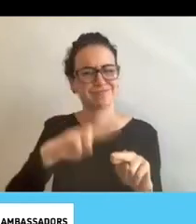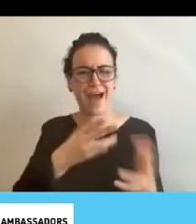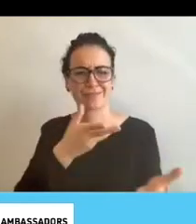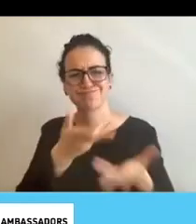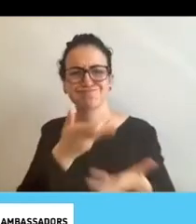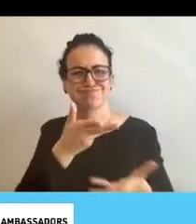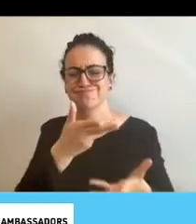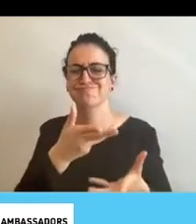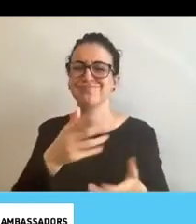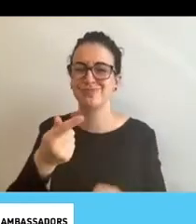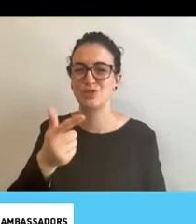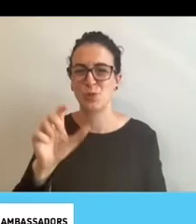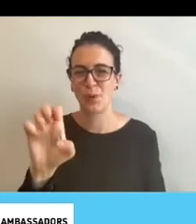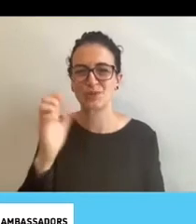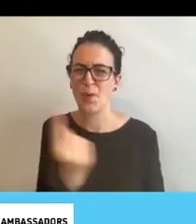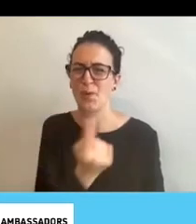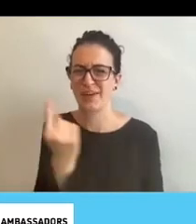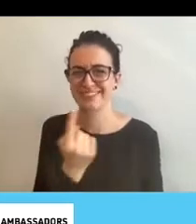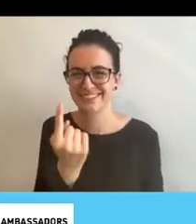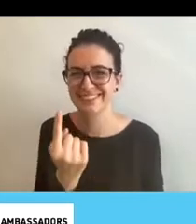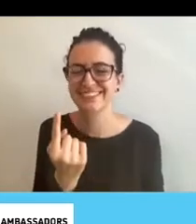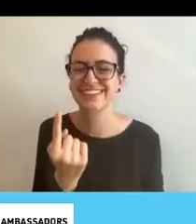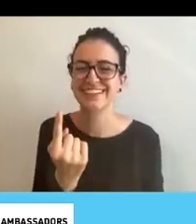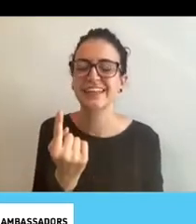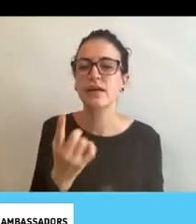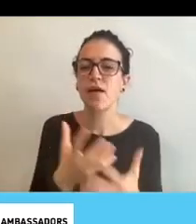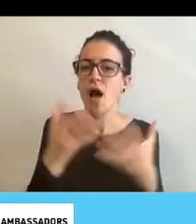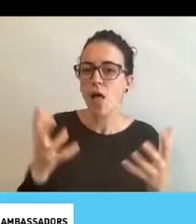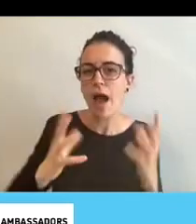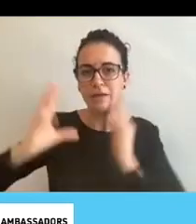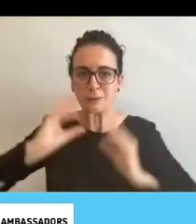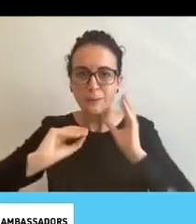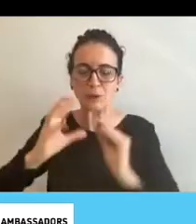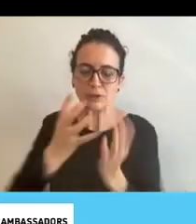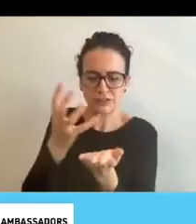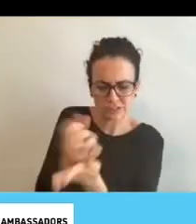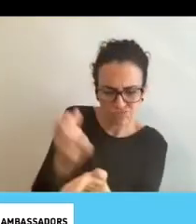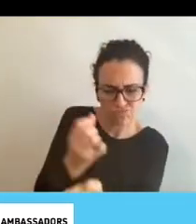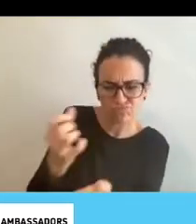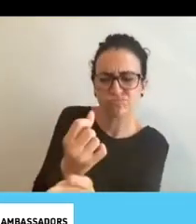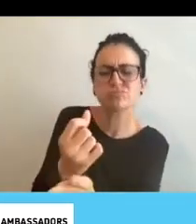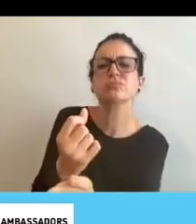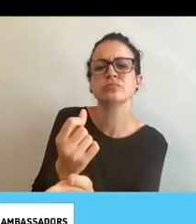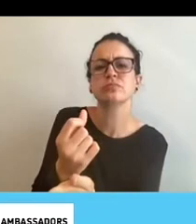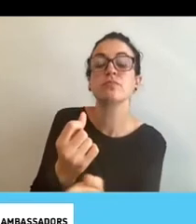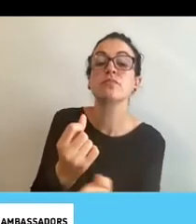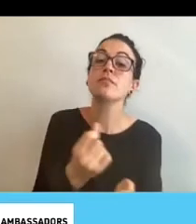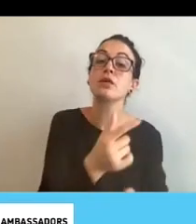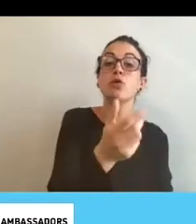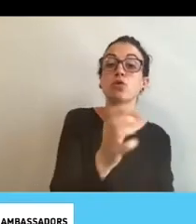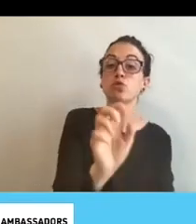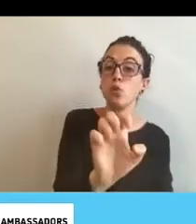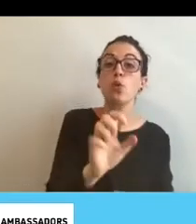A lot of experiences that he hadn't dealt with before, and